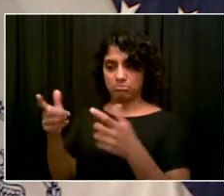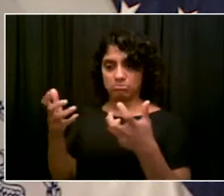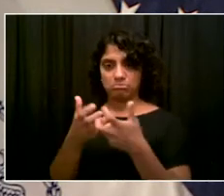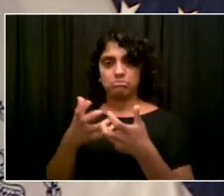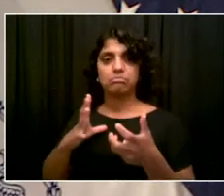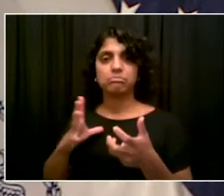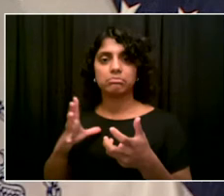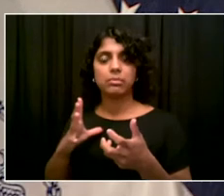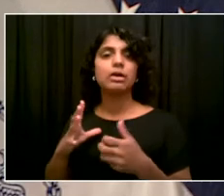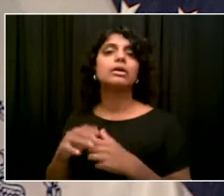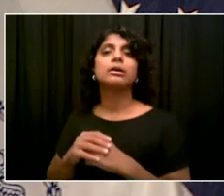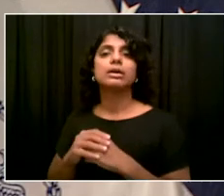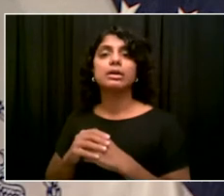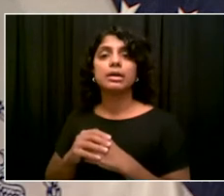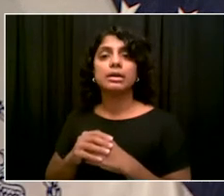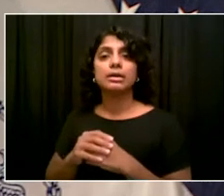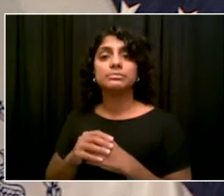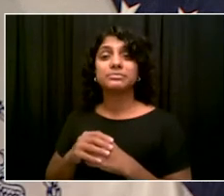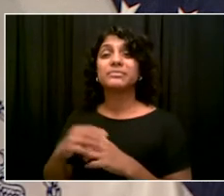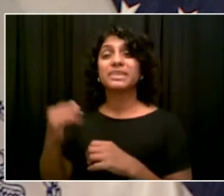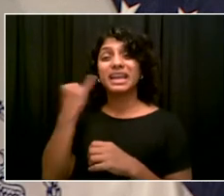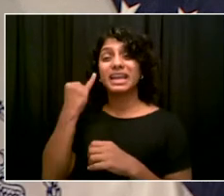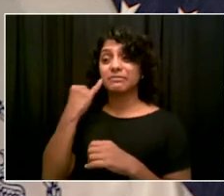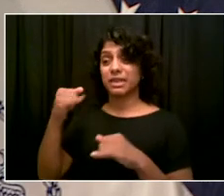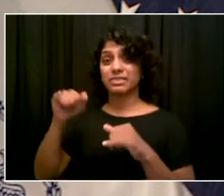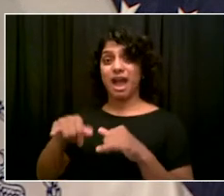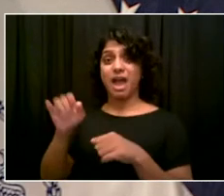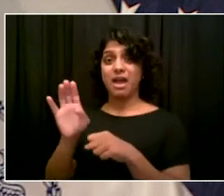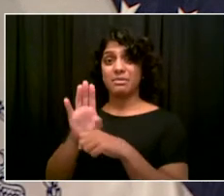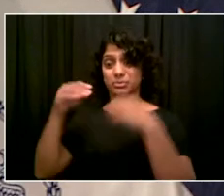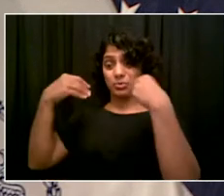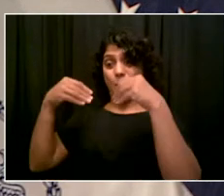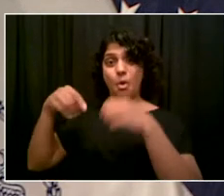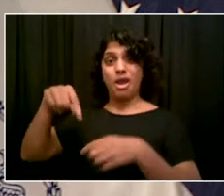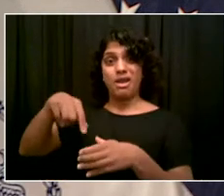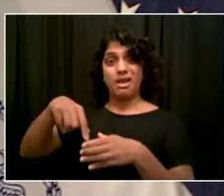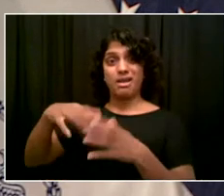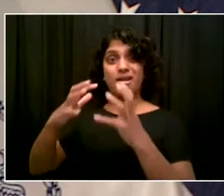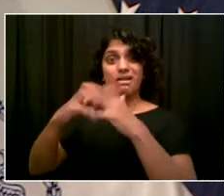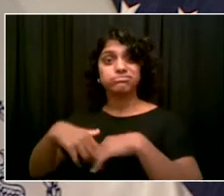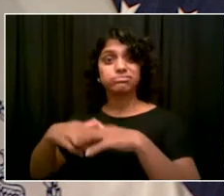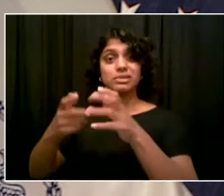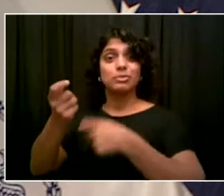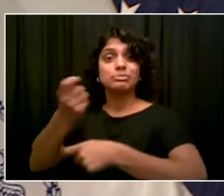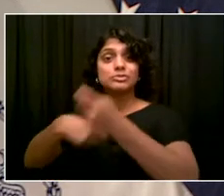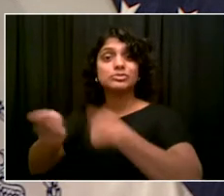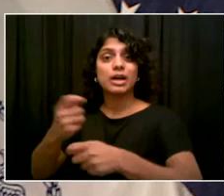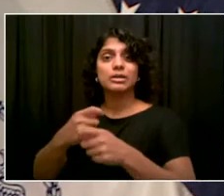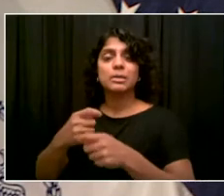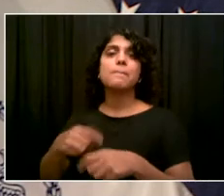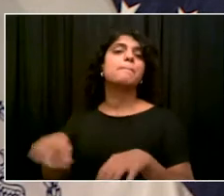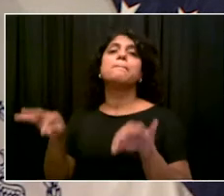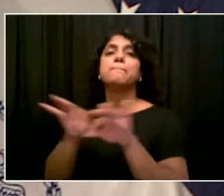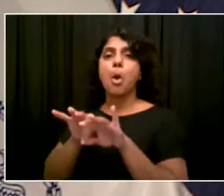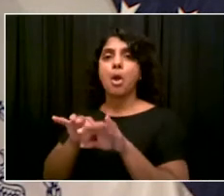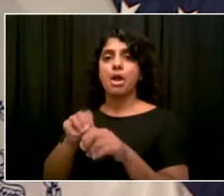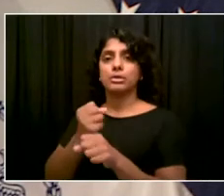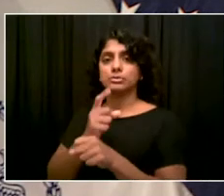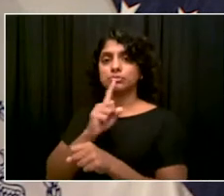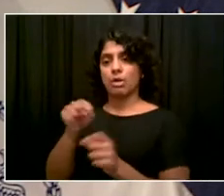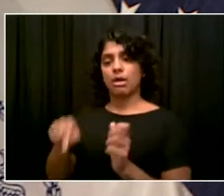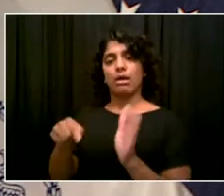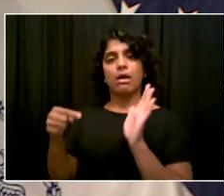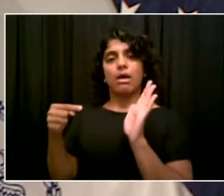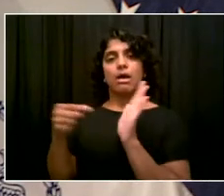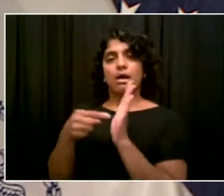service. So I'm glad you raised it. And we'll get you an update later on today about the specific steps we're taking. And we're going to keep working on